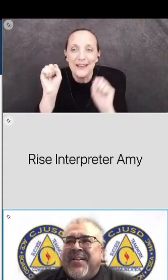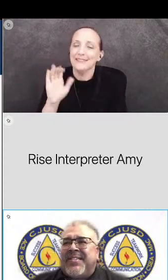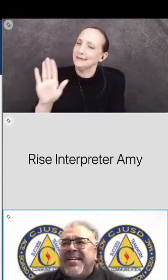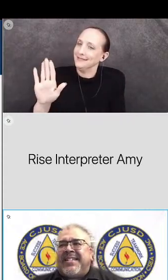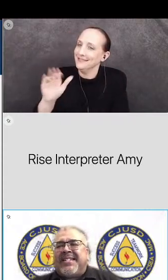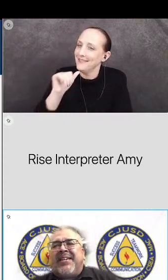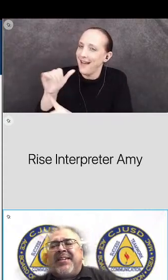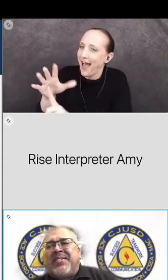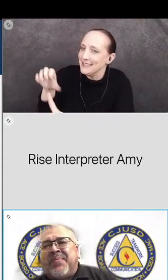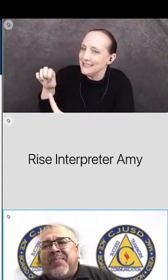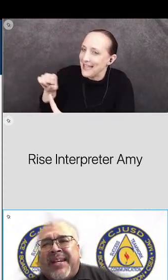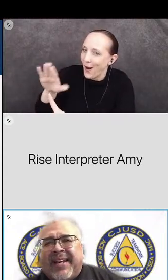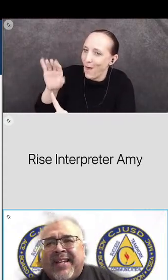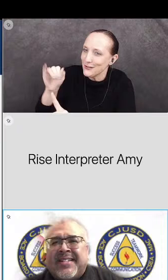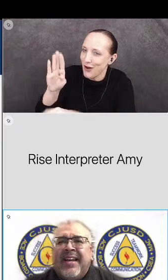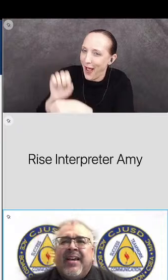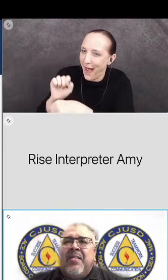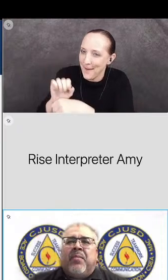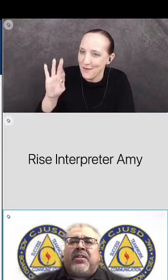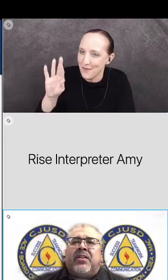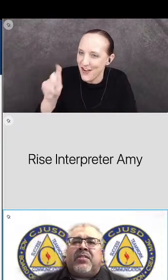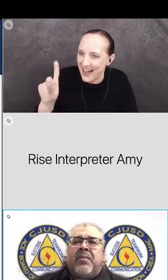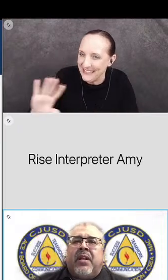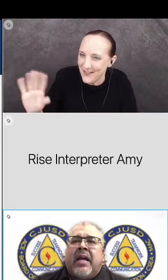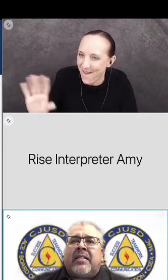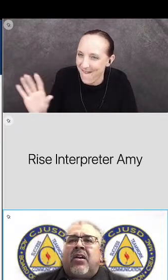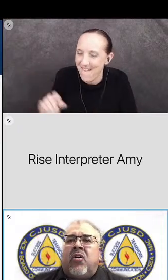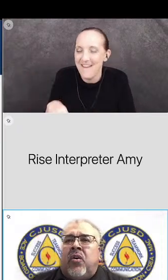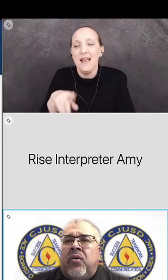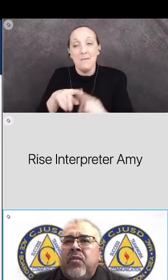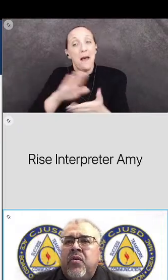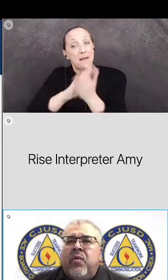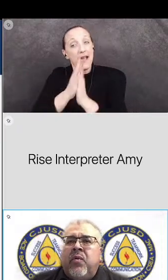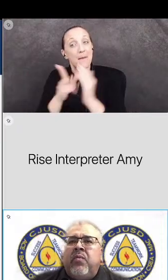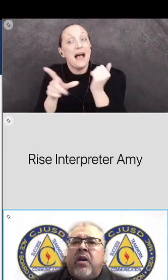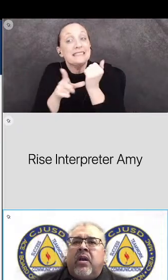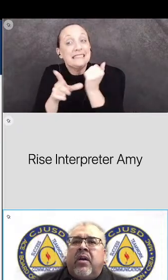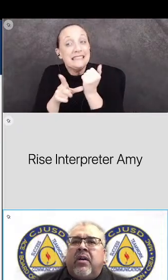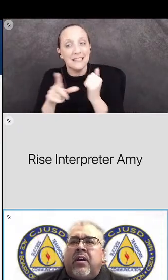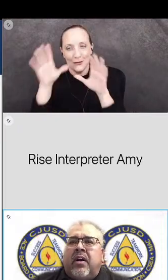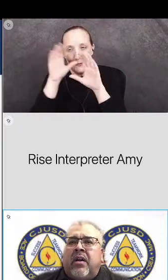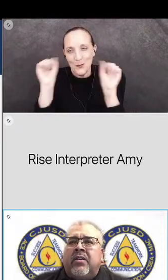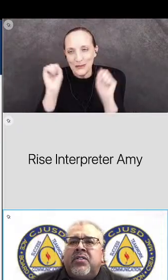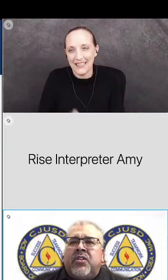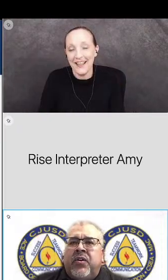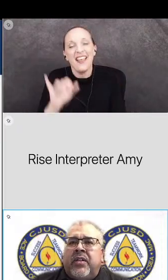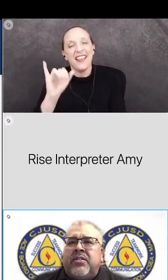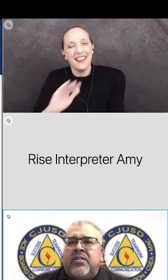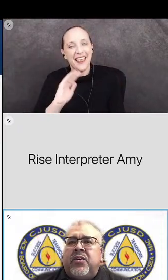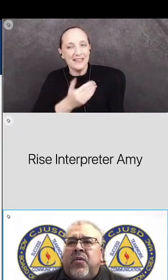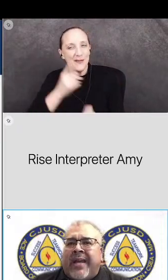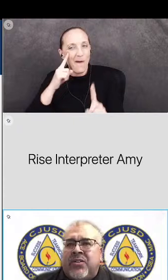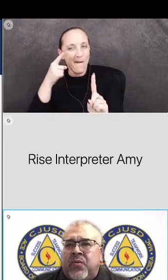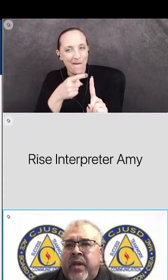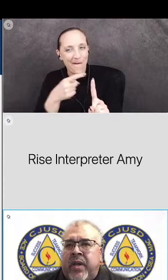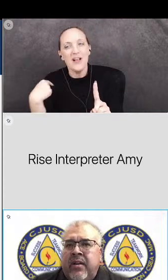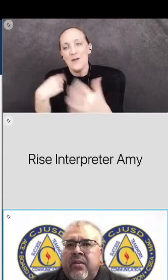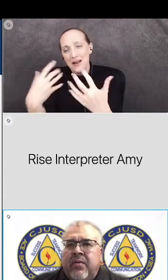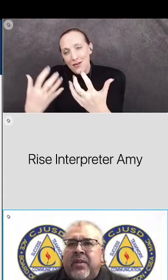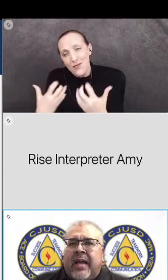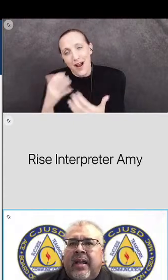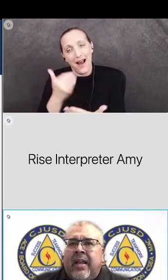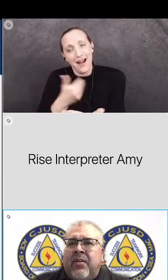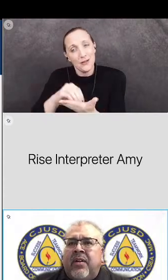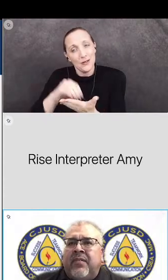become those assistant superintendents but you know something that's our goal we want our our students to graduate